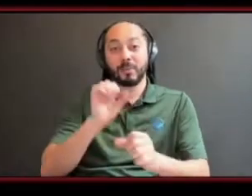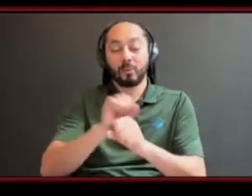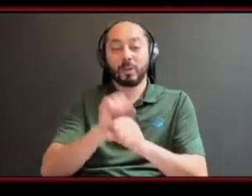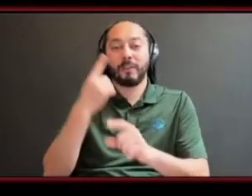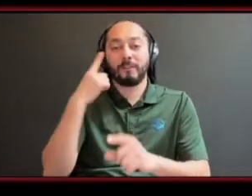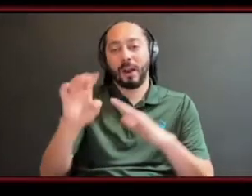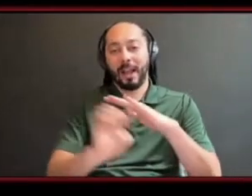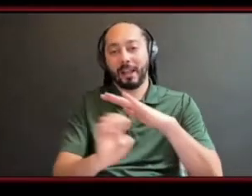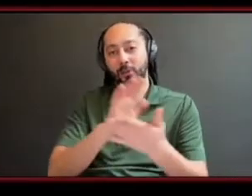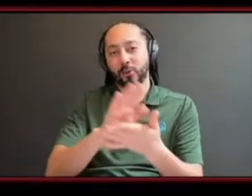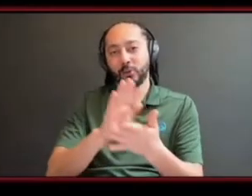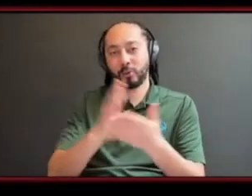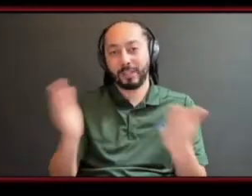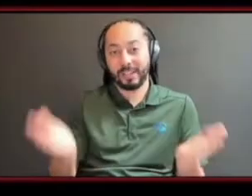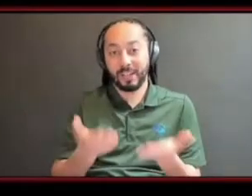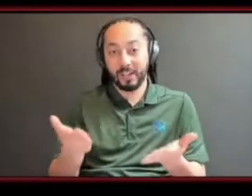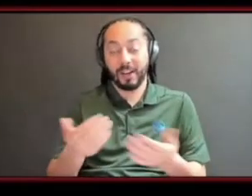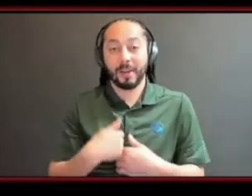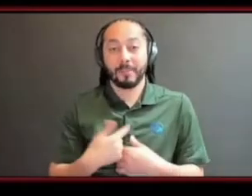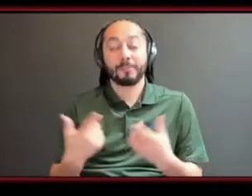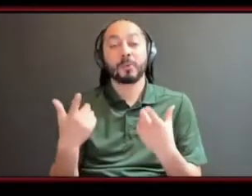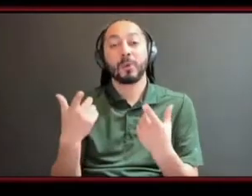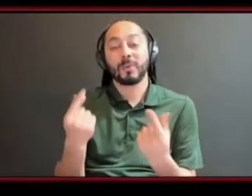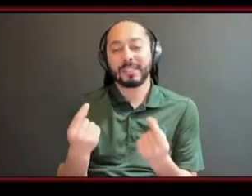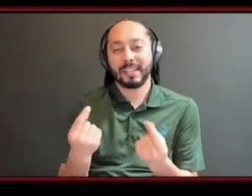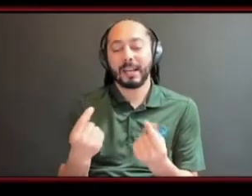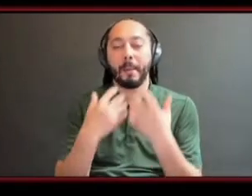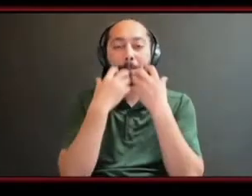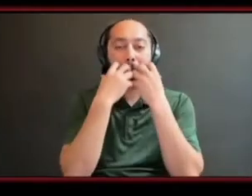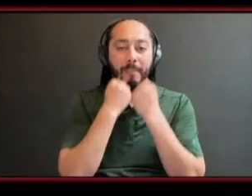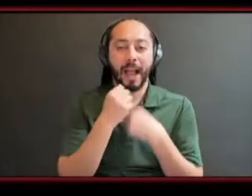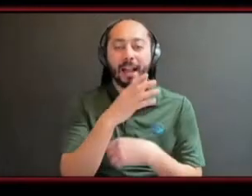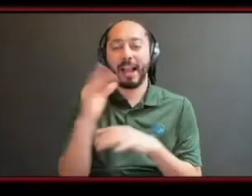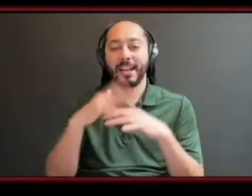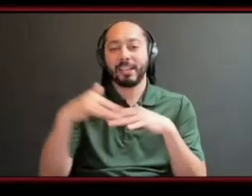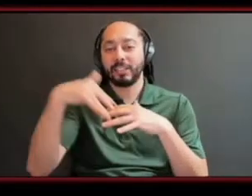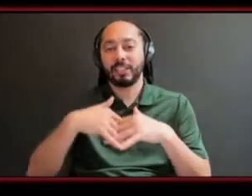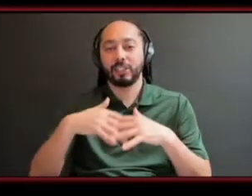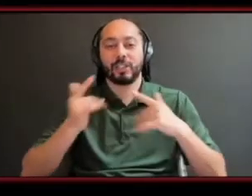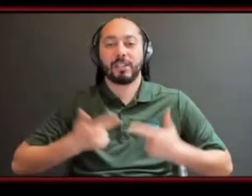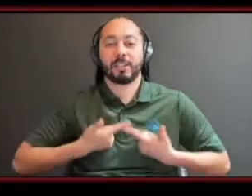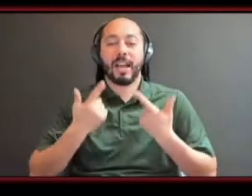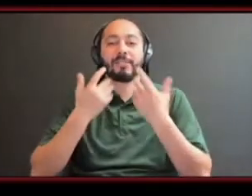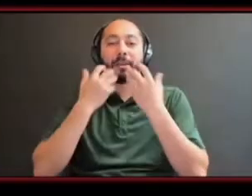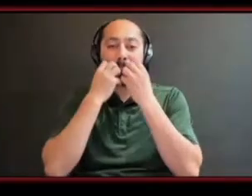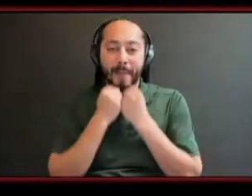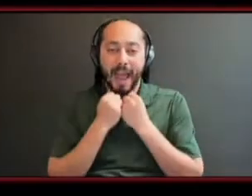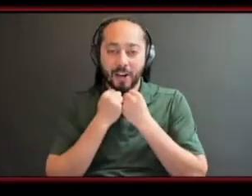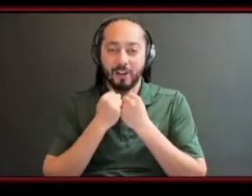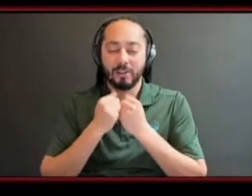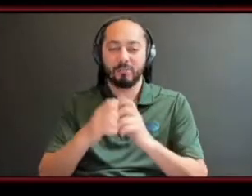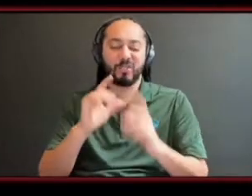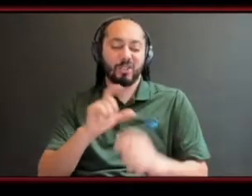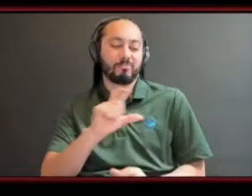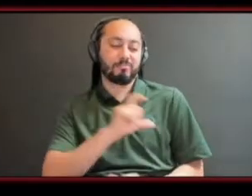here and we did black and indigenous lives matter decals for all of the staff that identified for us and i was just really proud